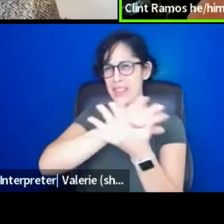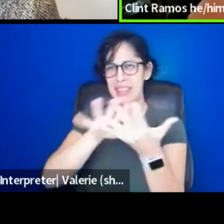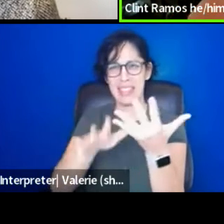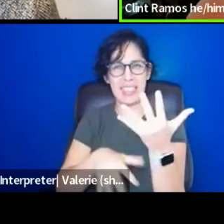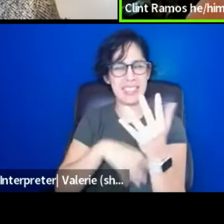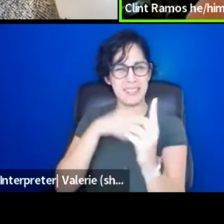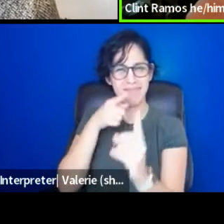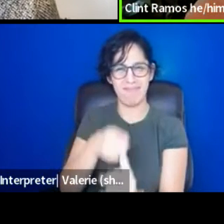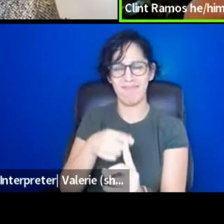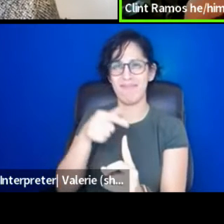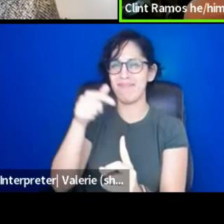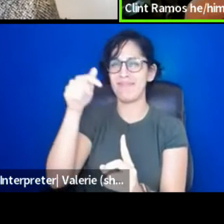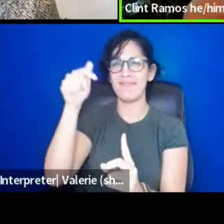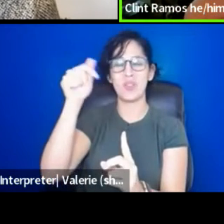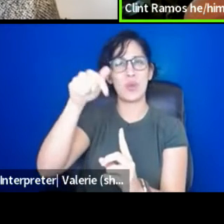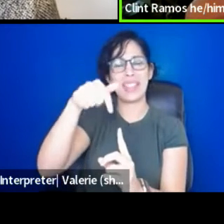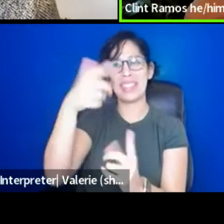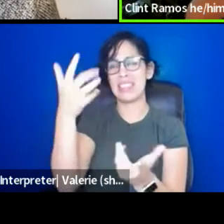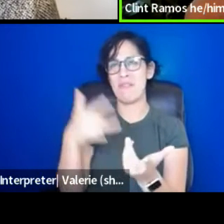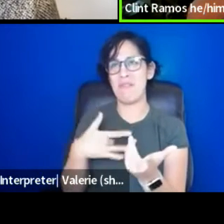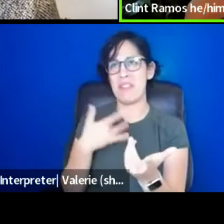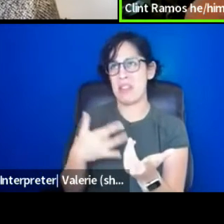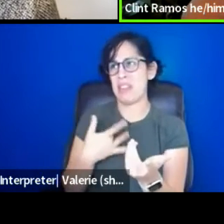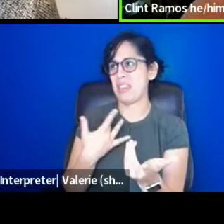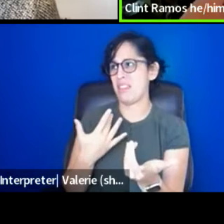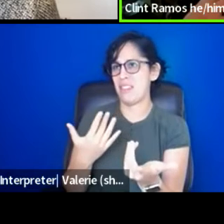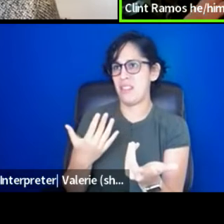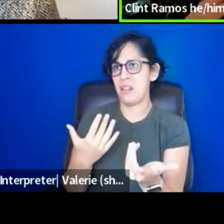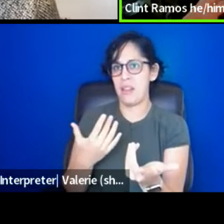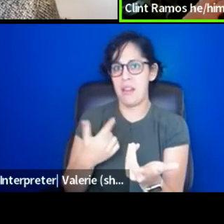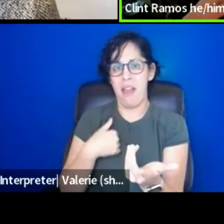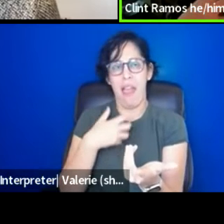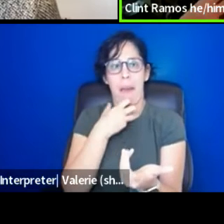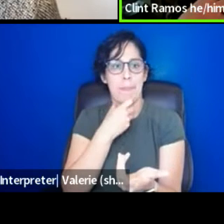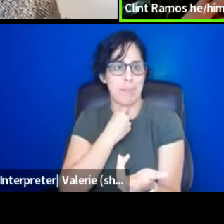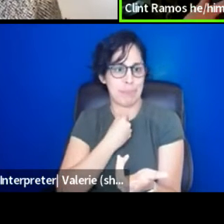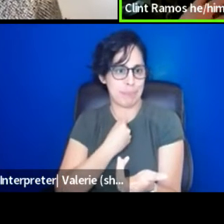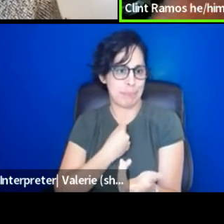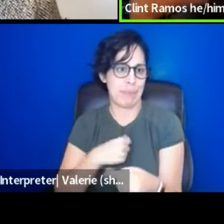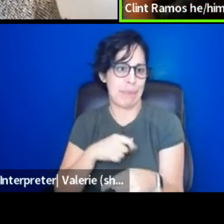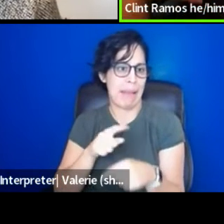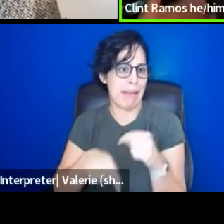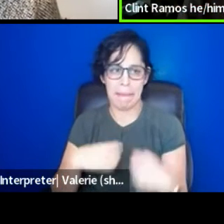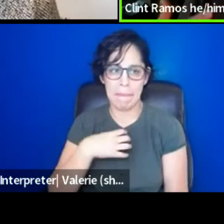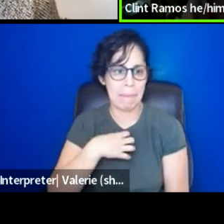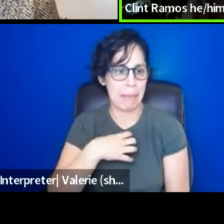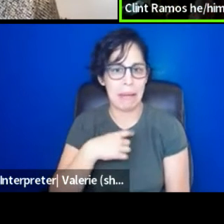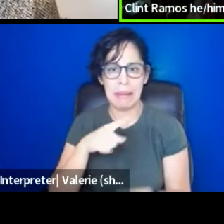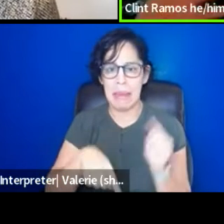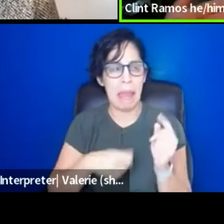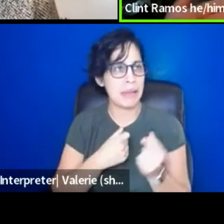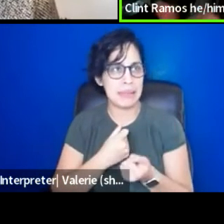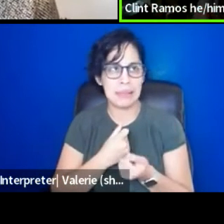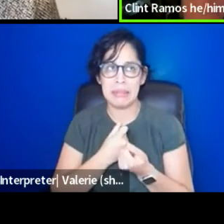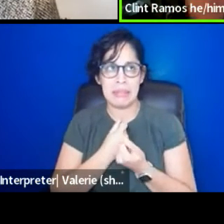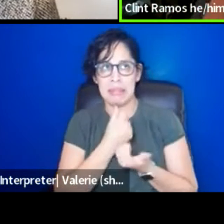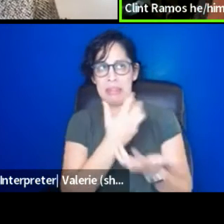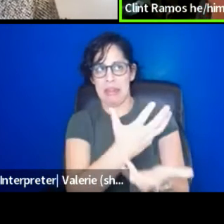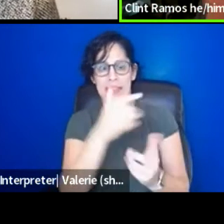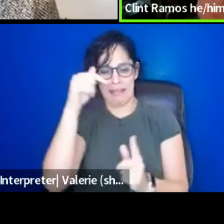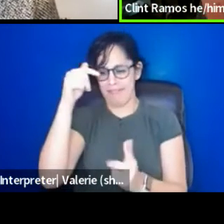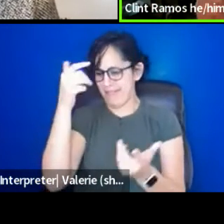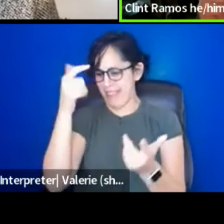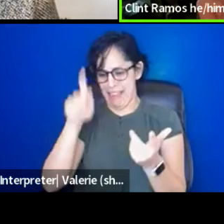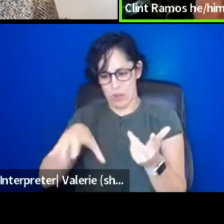in this kind of, this feeling of like, I can't say anything about this. I really can't. This is just the culture. This is, if I want,